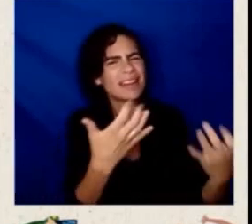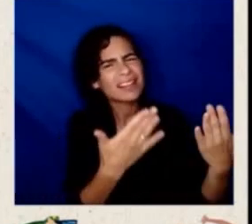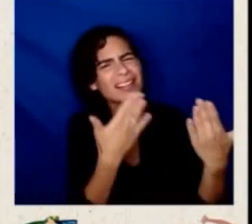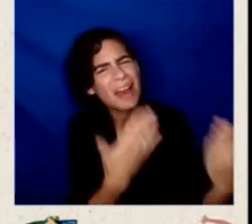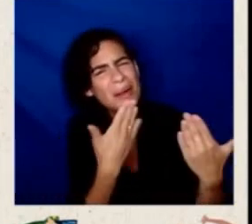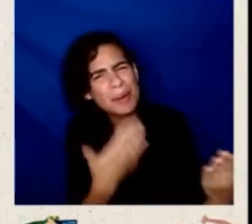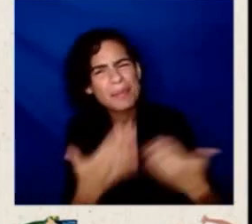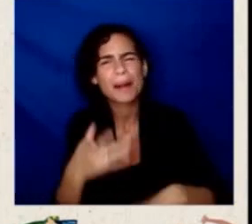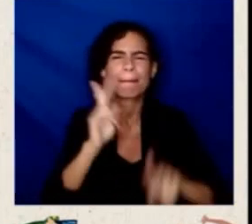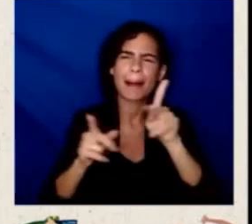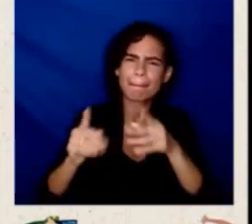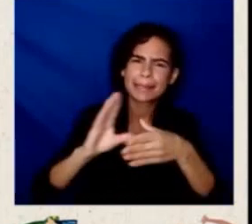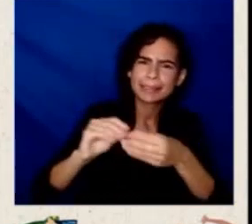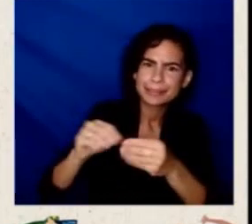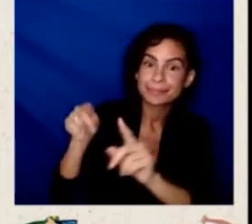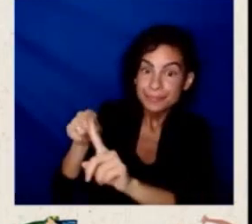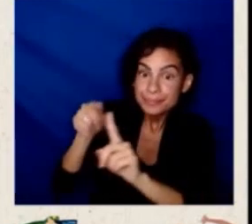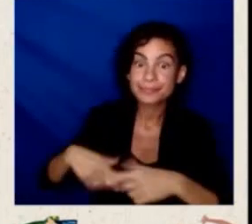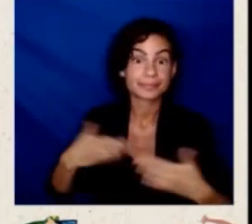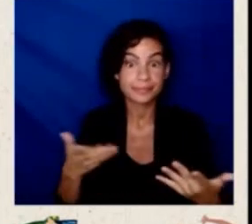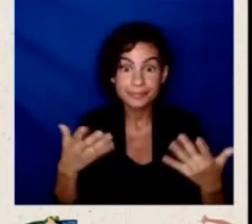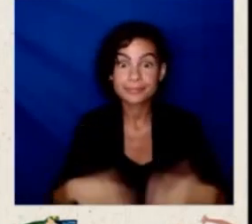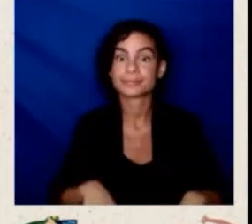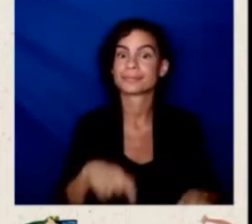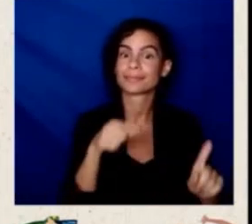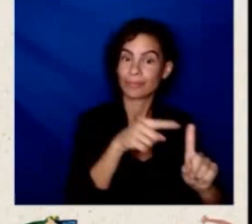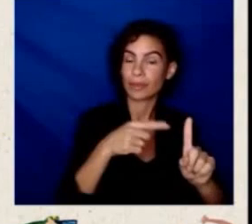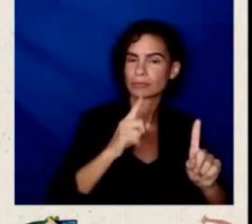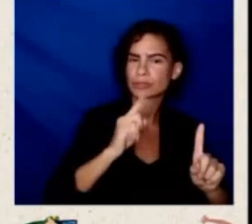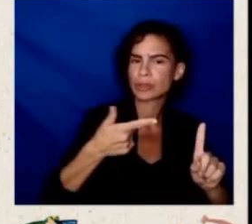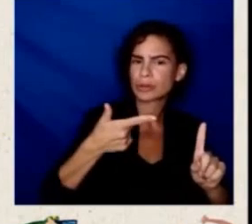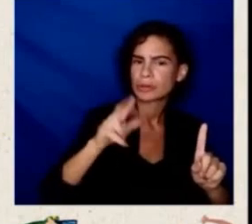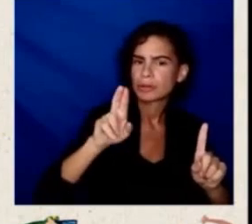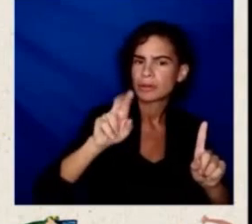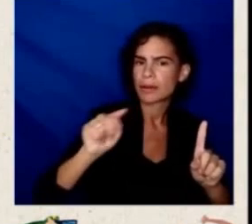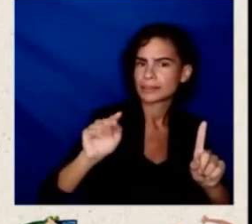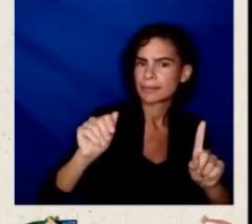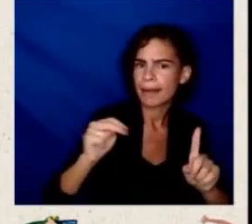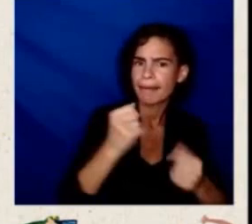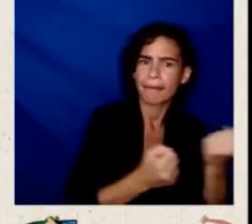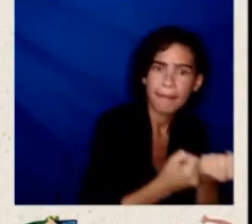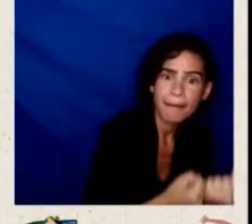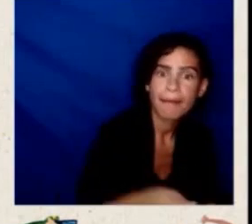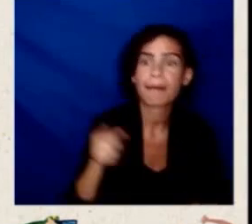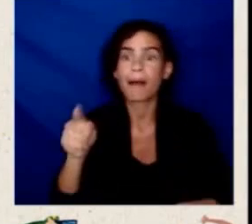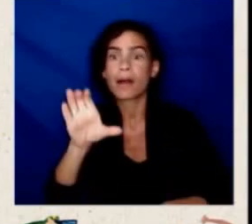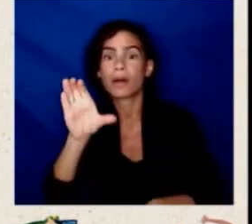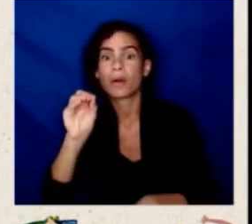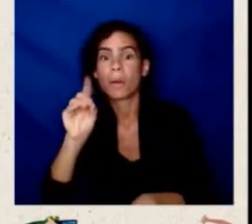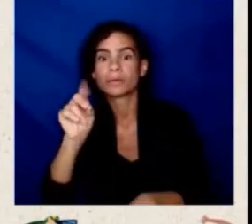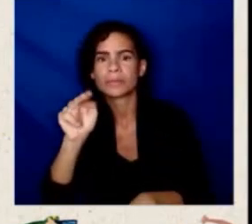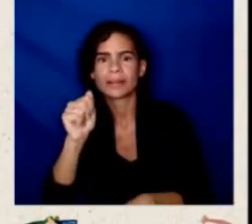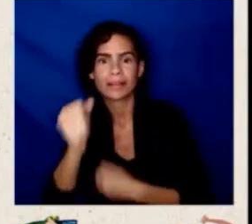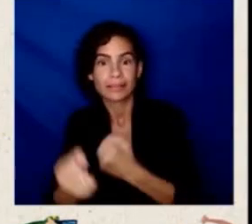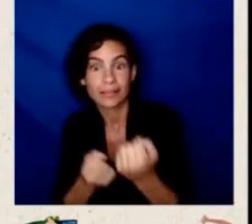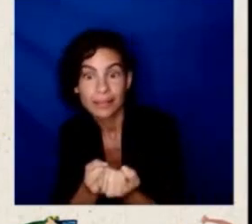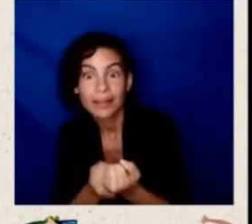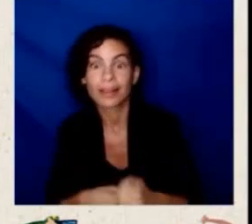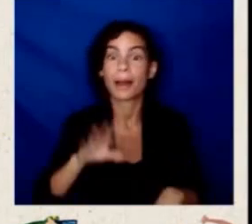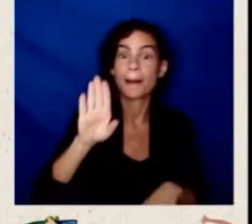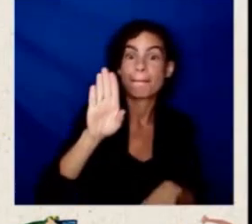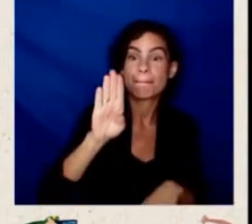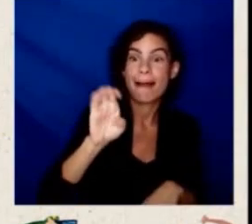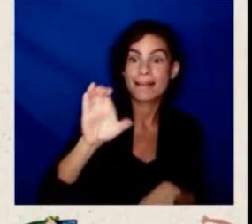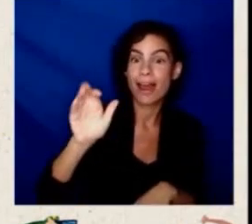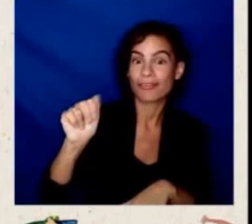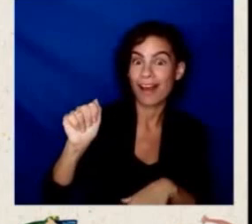Guzman. You've got to get the Secretary of Education to be Arizona. You've got to get Javier to sit on you. And so, I thank you for what you've done. But